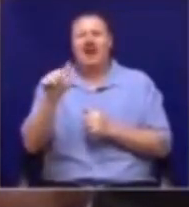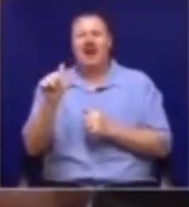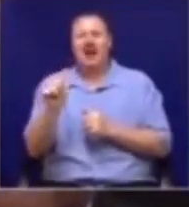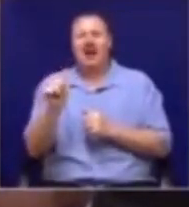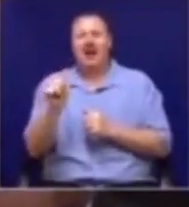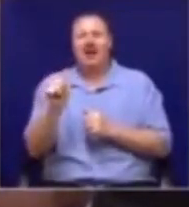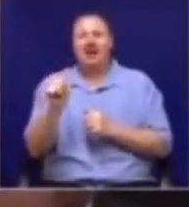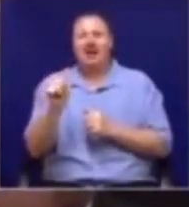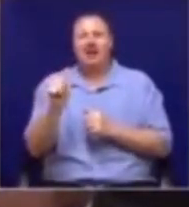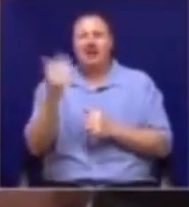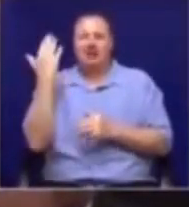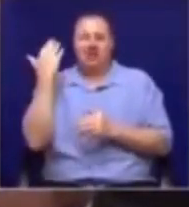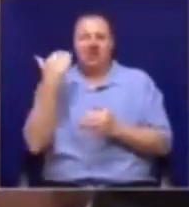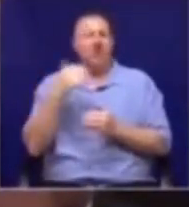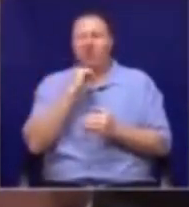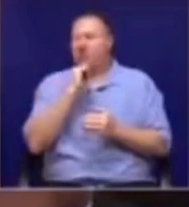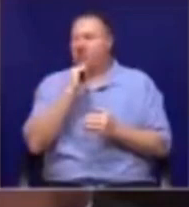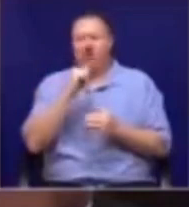of order in the past.